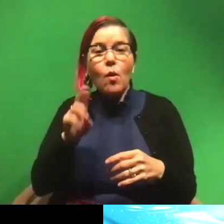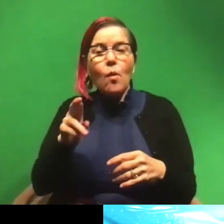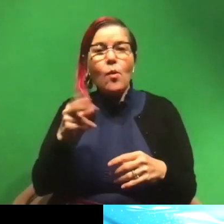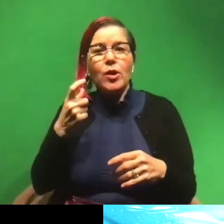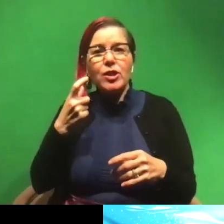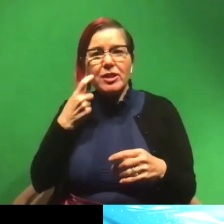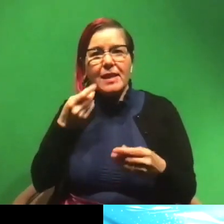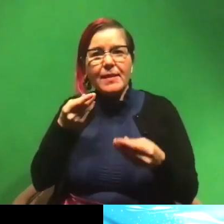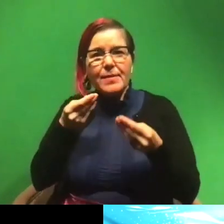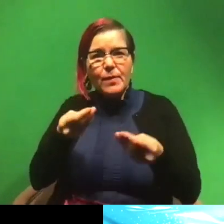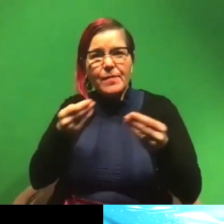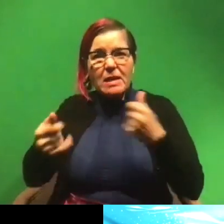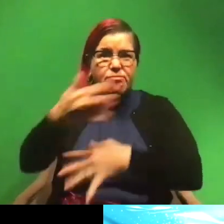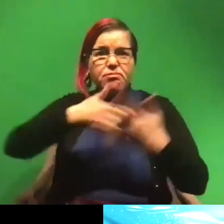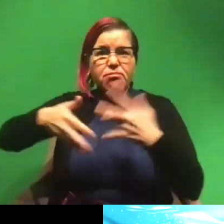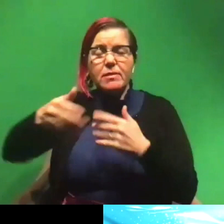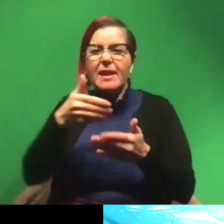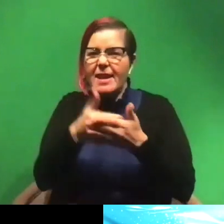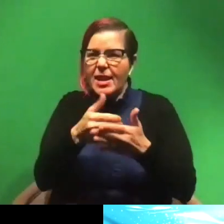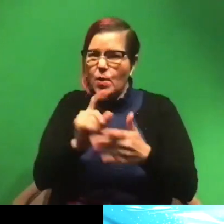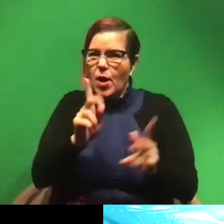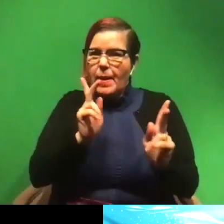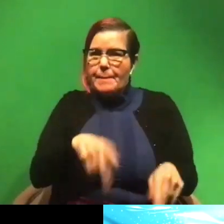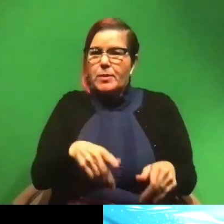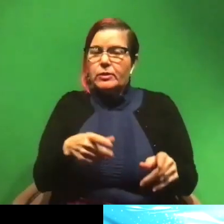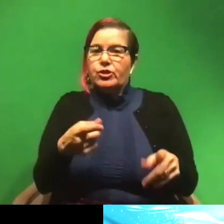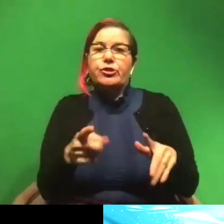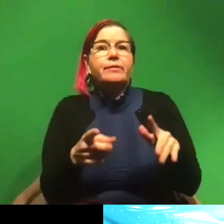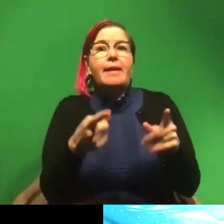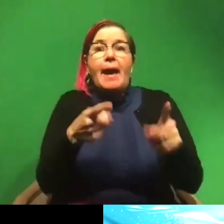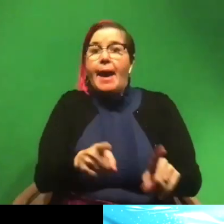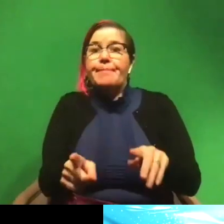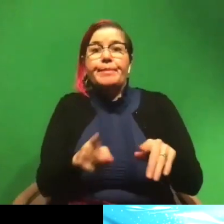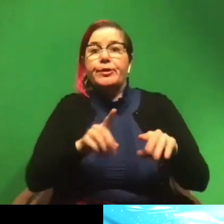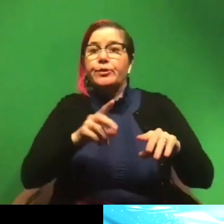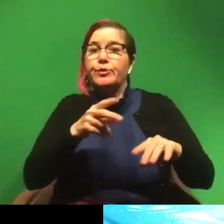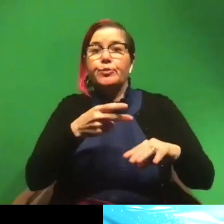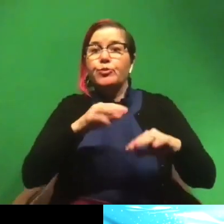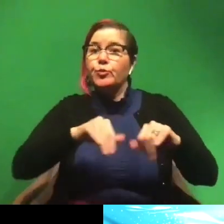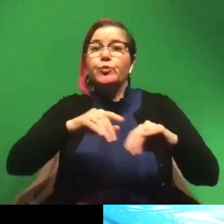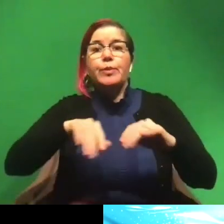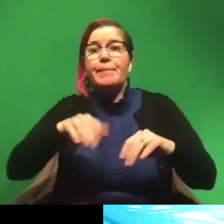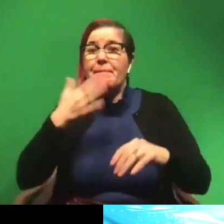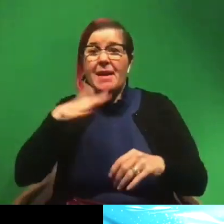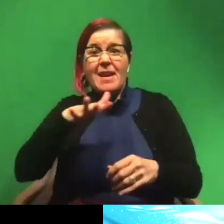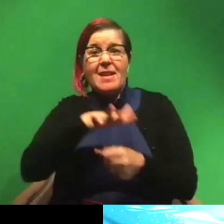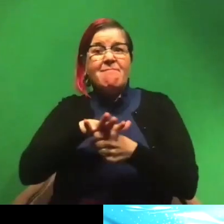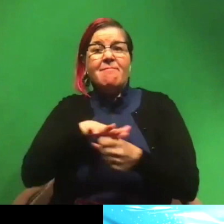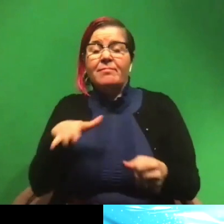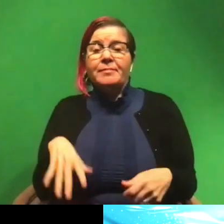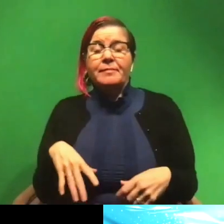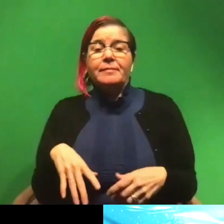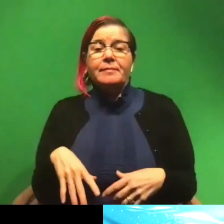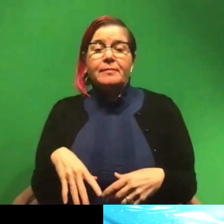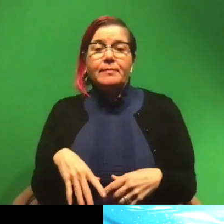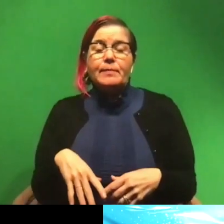frenzy around where the person was and they just happened to swim in a bad place. Um,